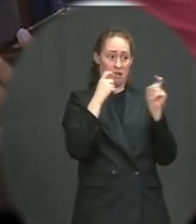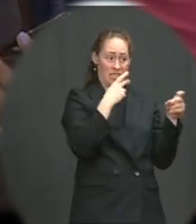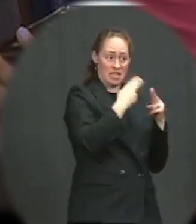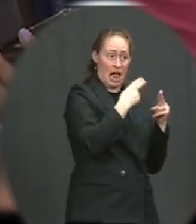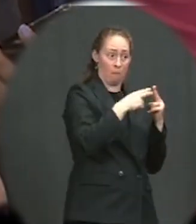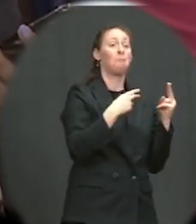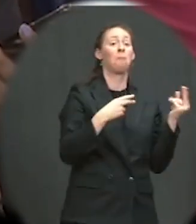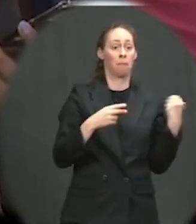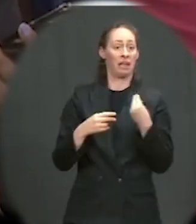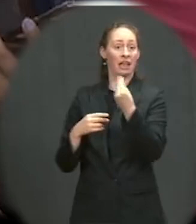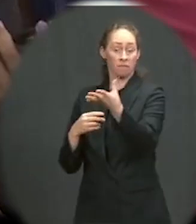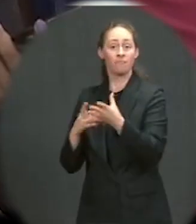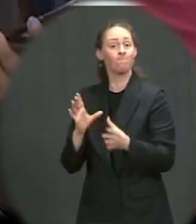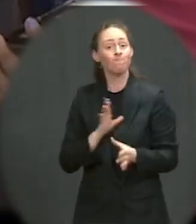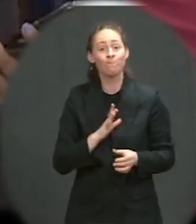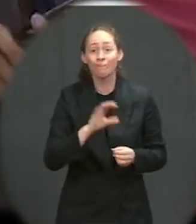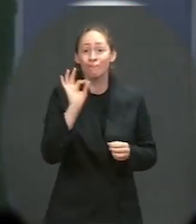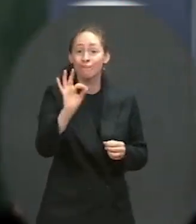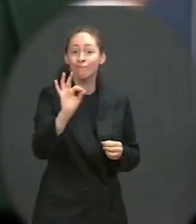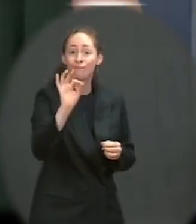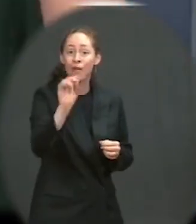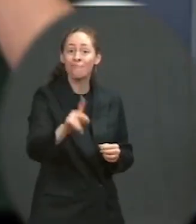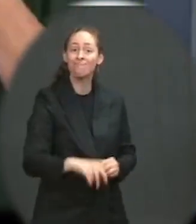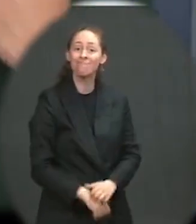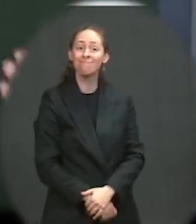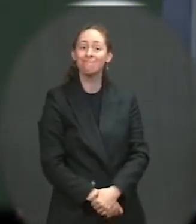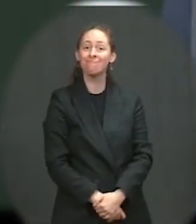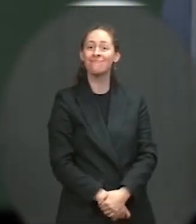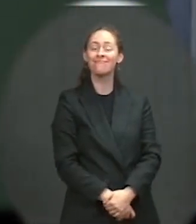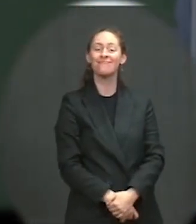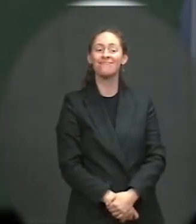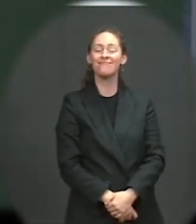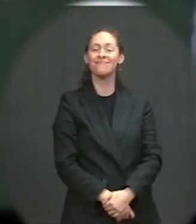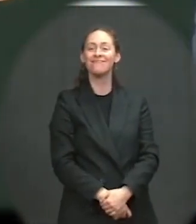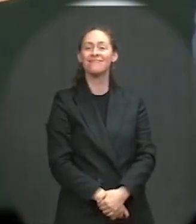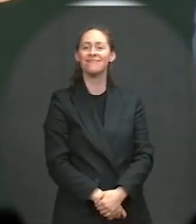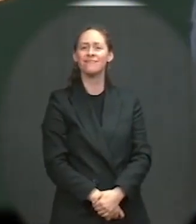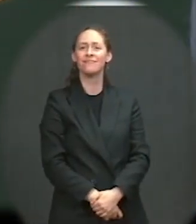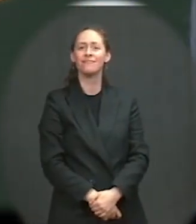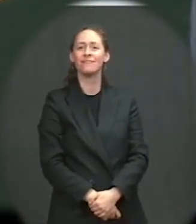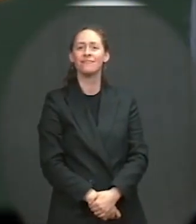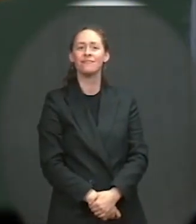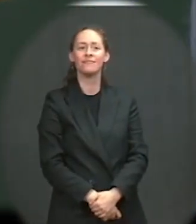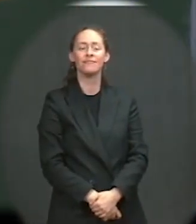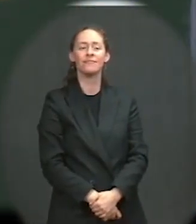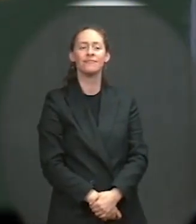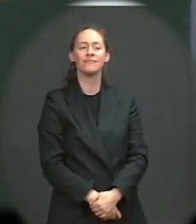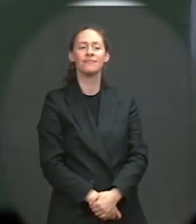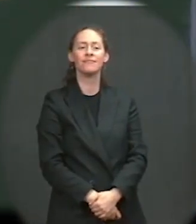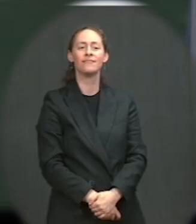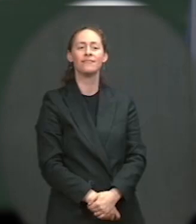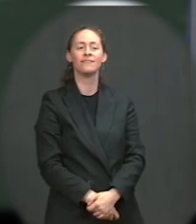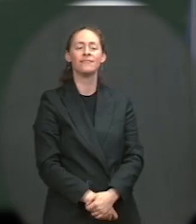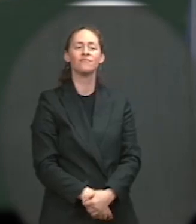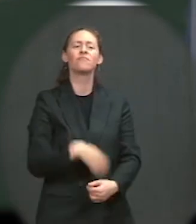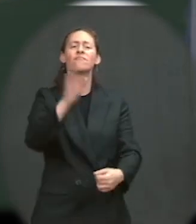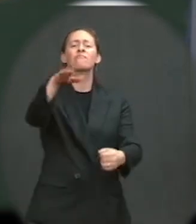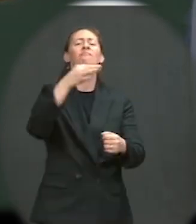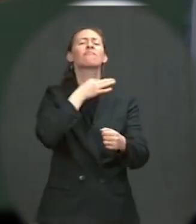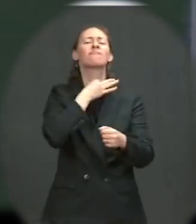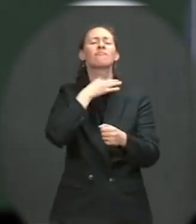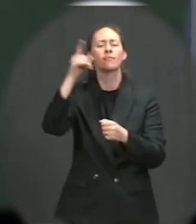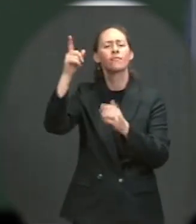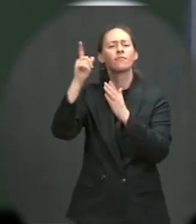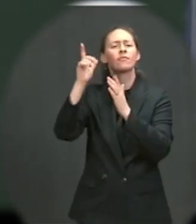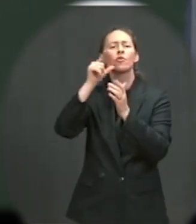That sounds good. Okay. Go ahead. Thanks, Jen. A number of lawmakers have asked the administration to extend the federal